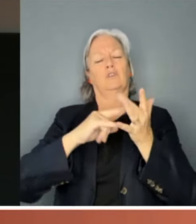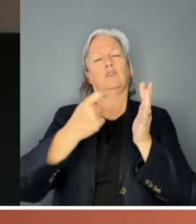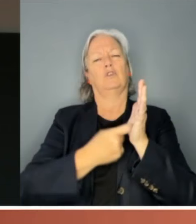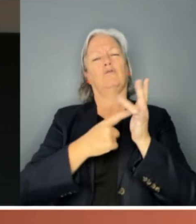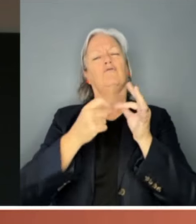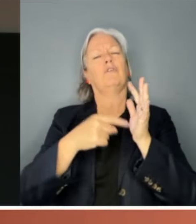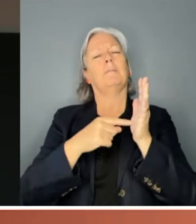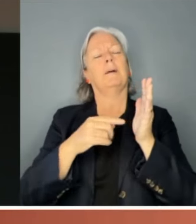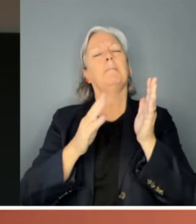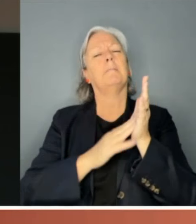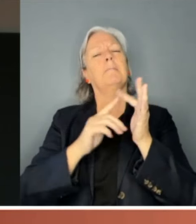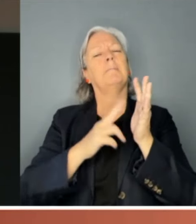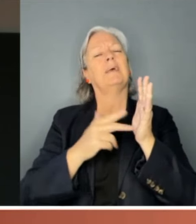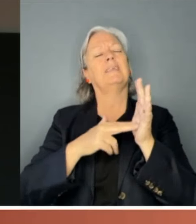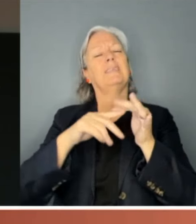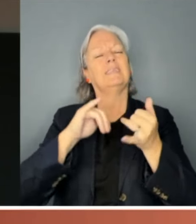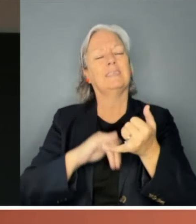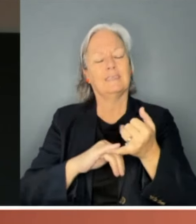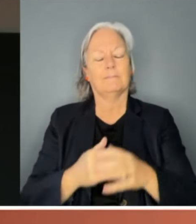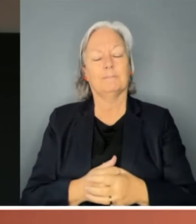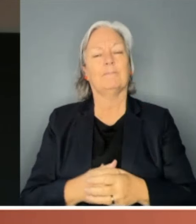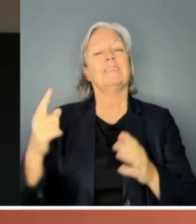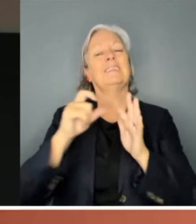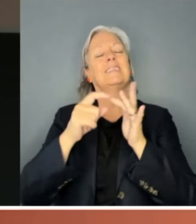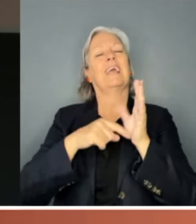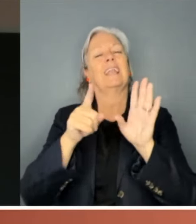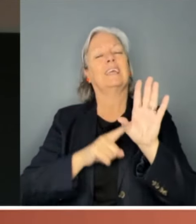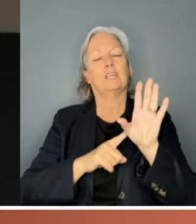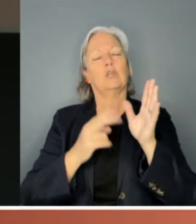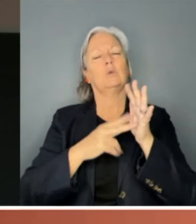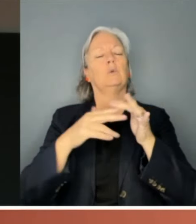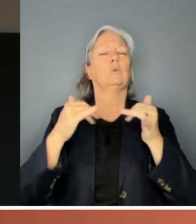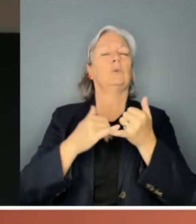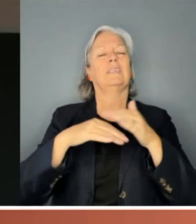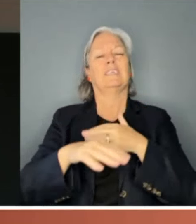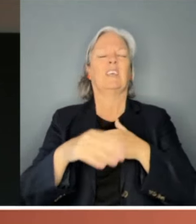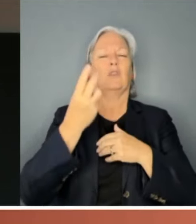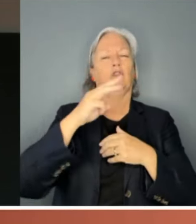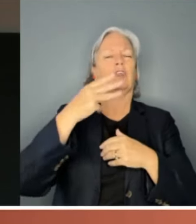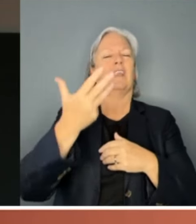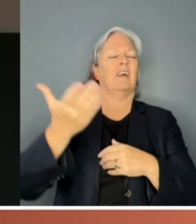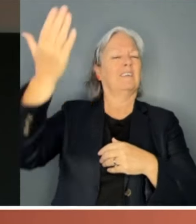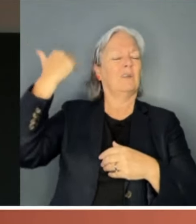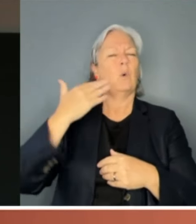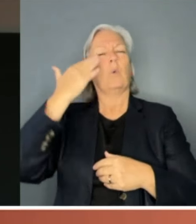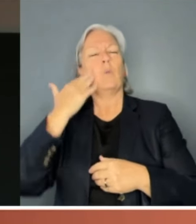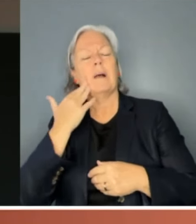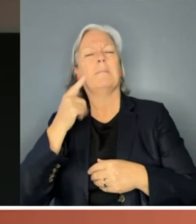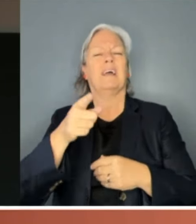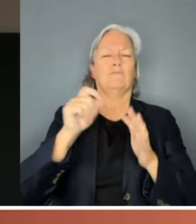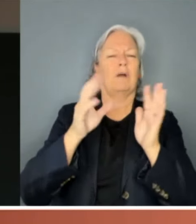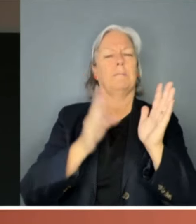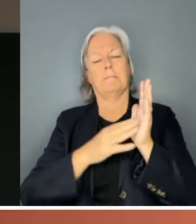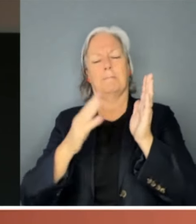1939, the Daily News in Sydney ran a screamer of a headline. Women terrify Prime Minister Menzies, he